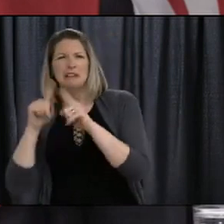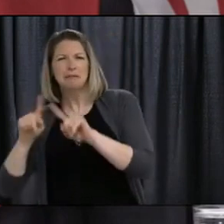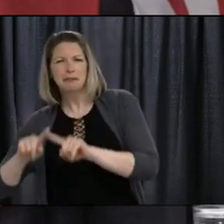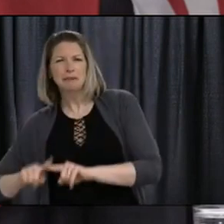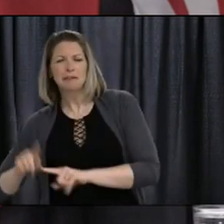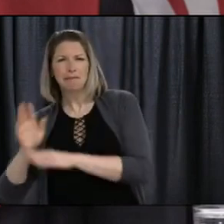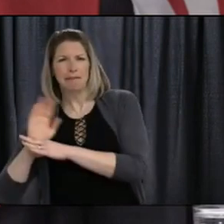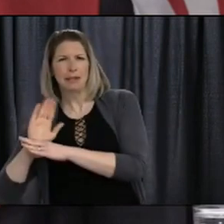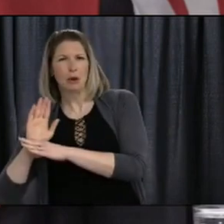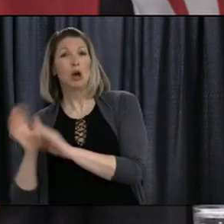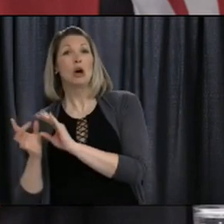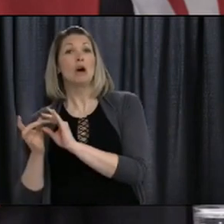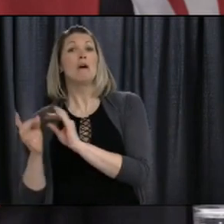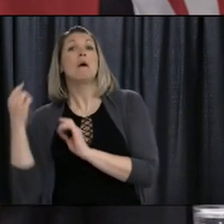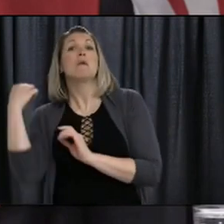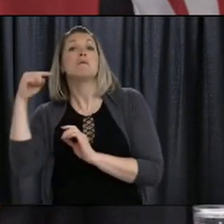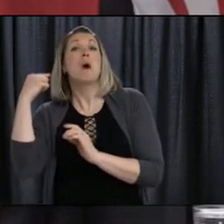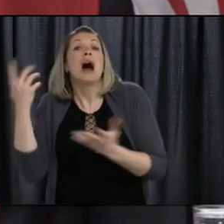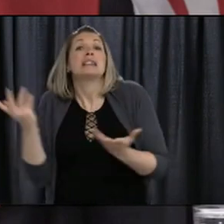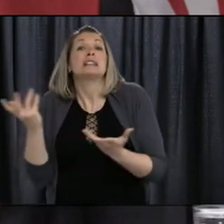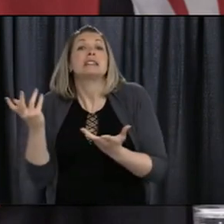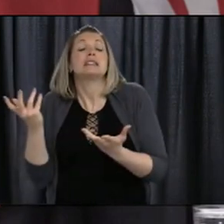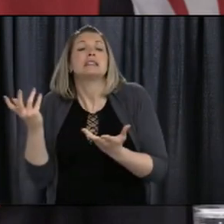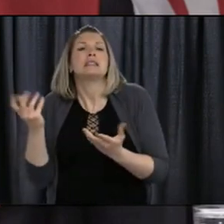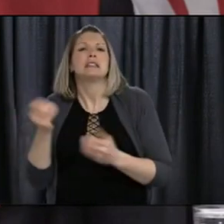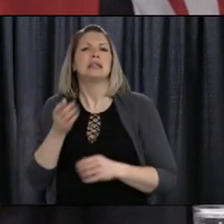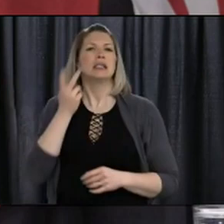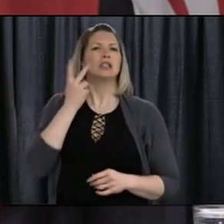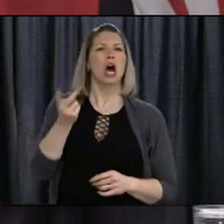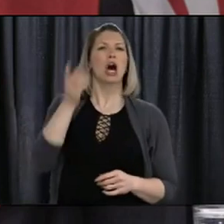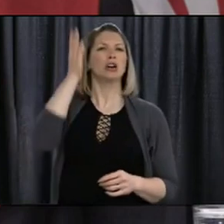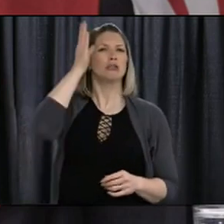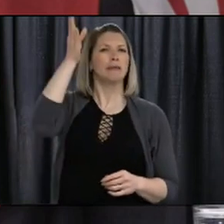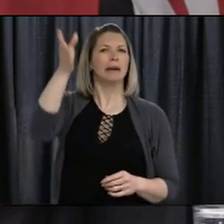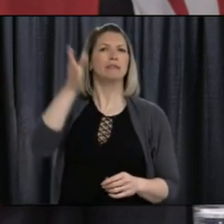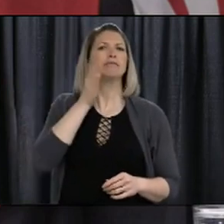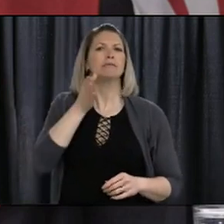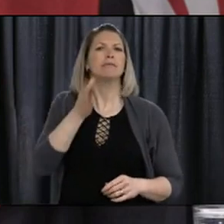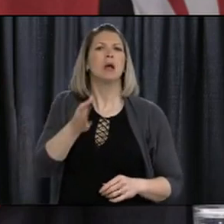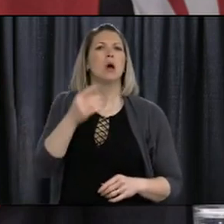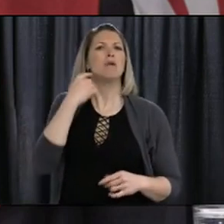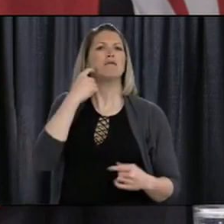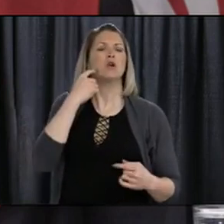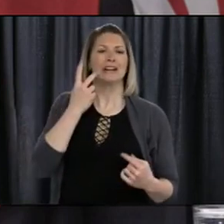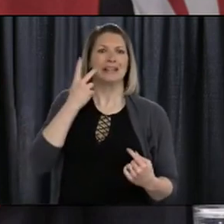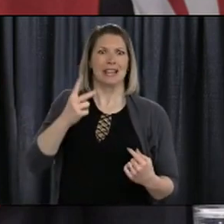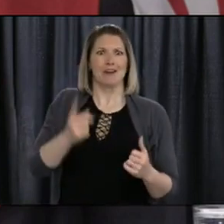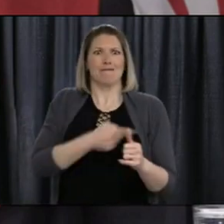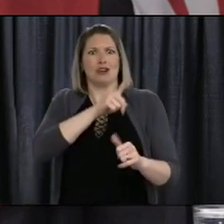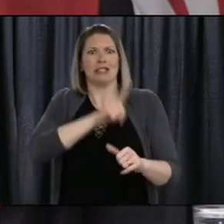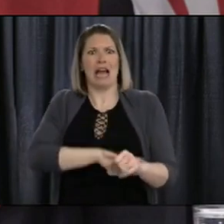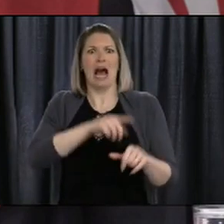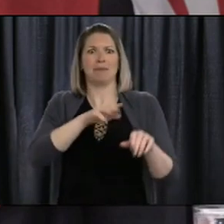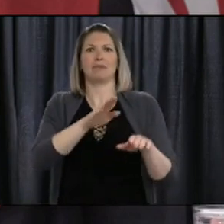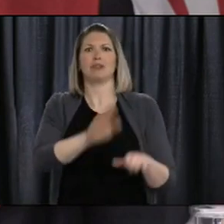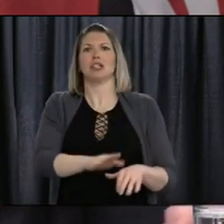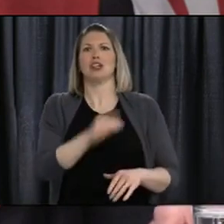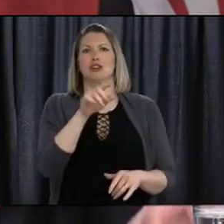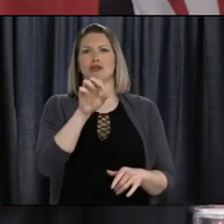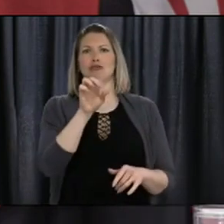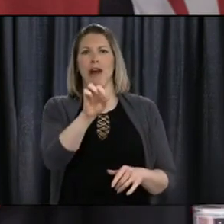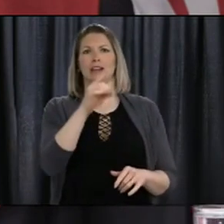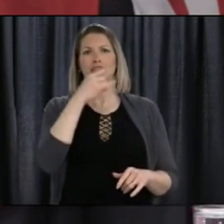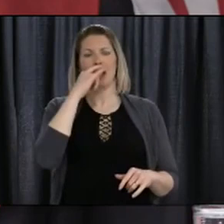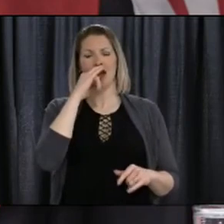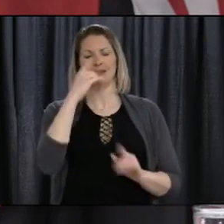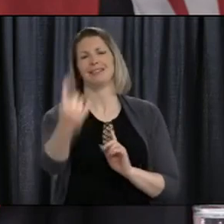And if I could, forgive me for a moment, but I also want to give a quick shout-out to a special little girl who watches this